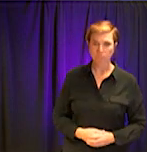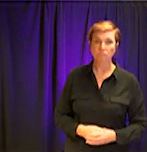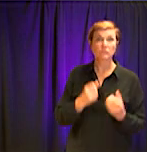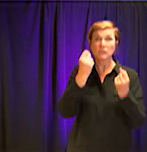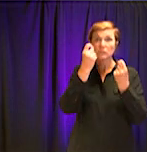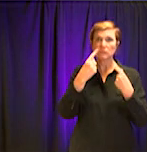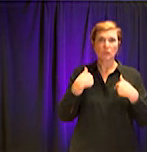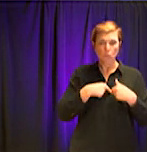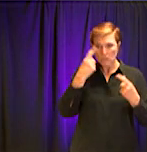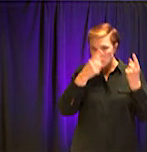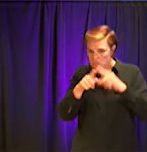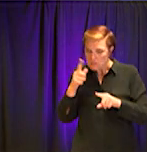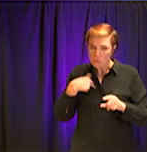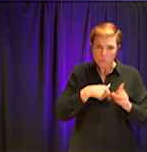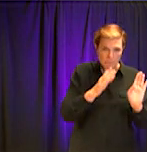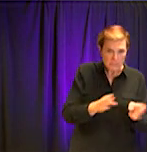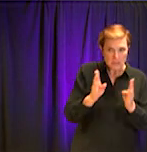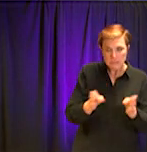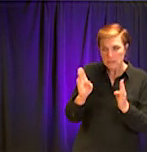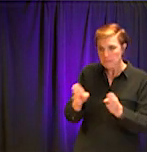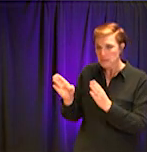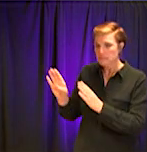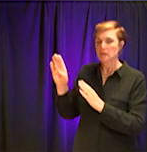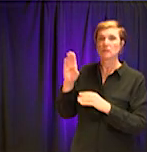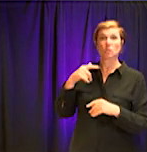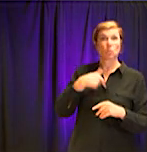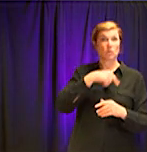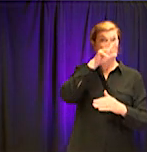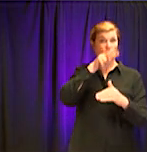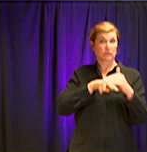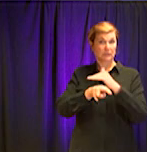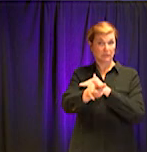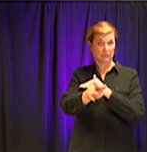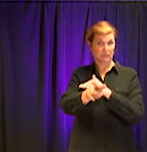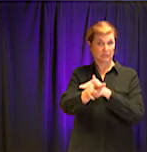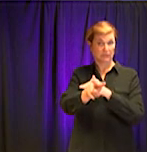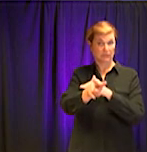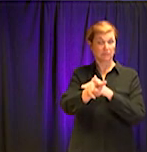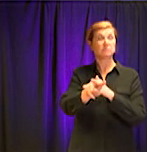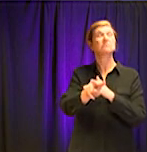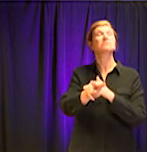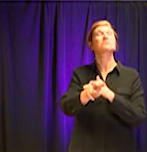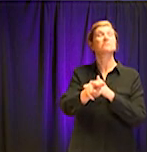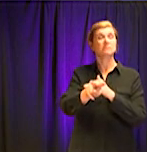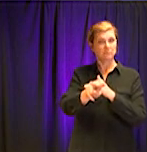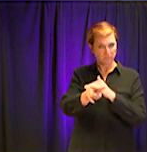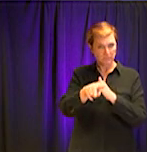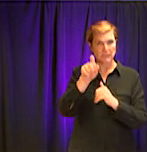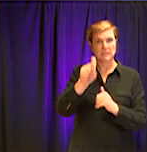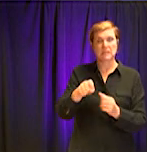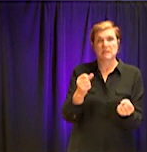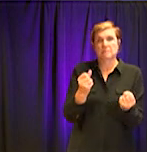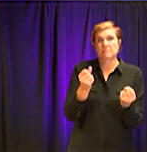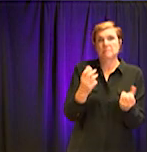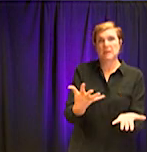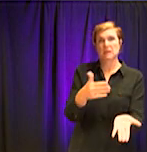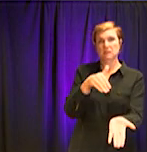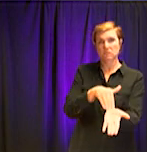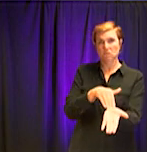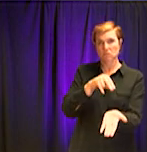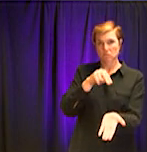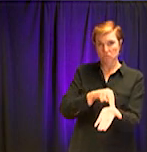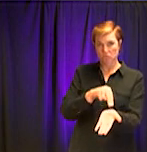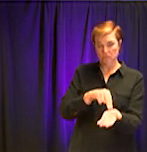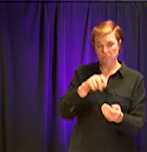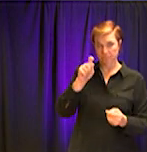I, I think we are anticipating there's going to be a tremendous, uh, demand for healthcare resources in our community. All of us as individuals